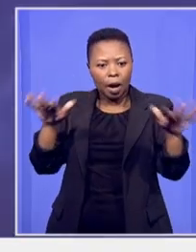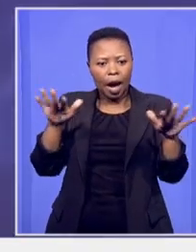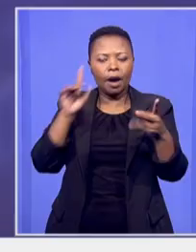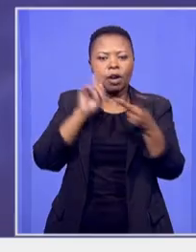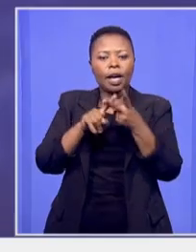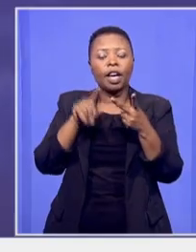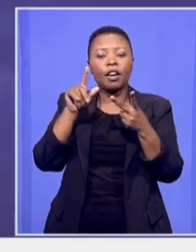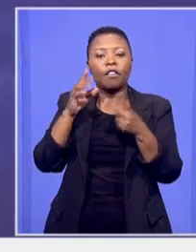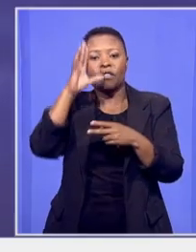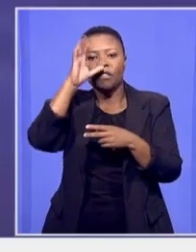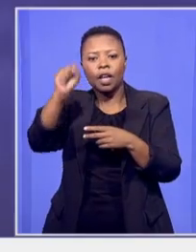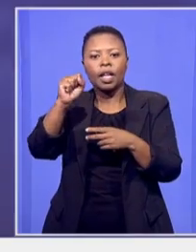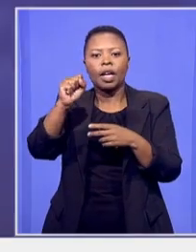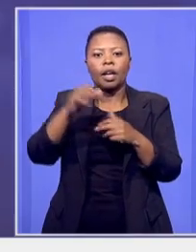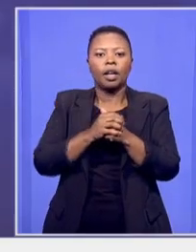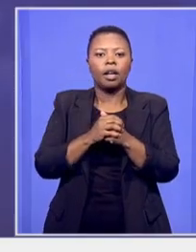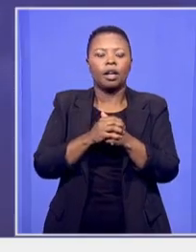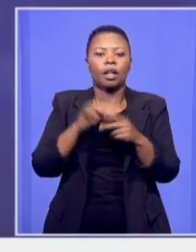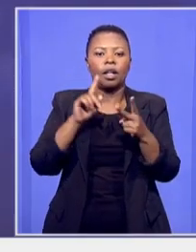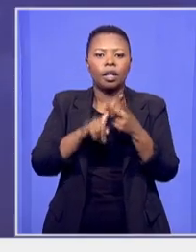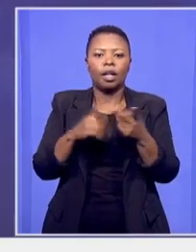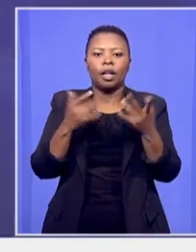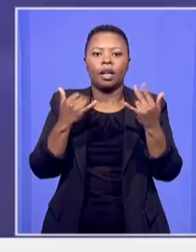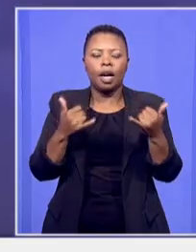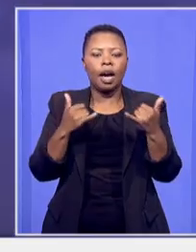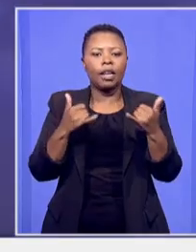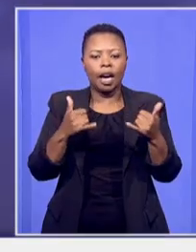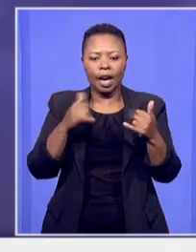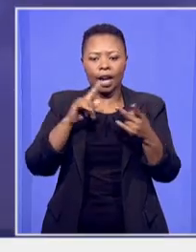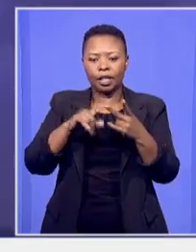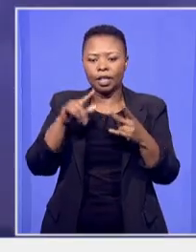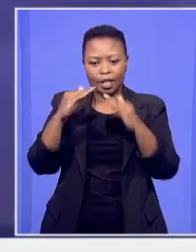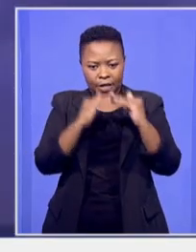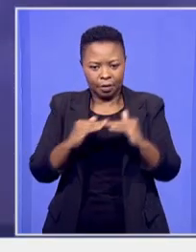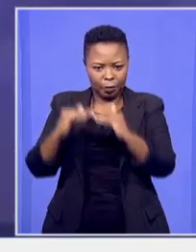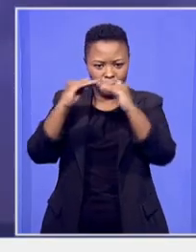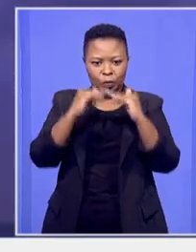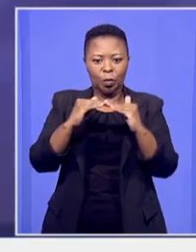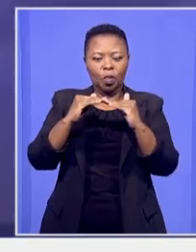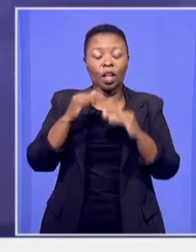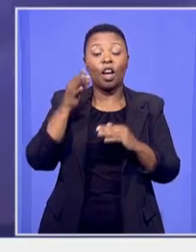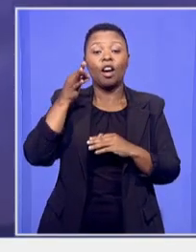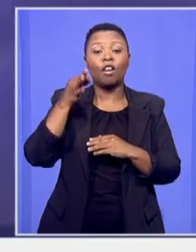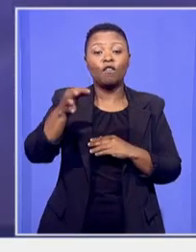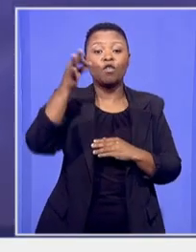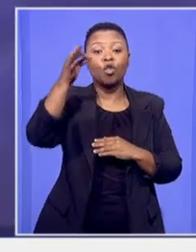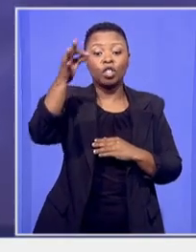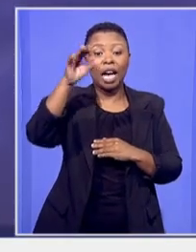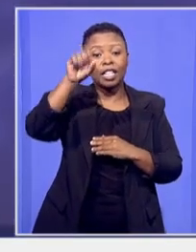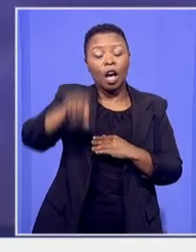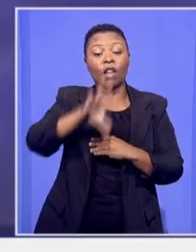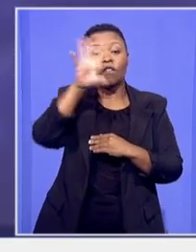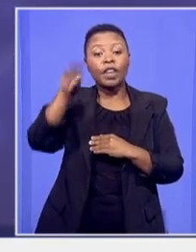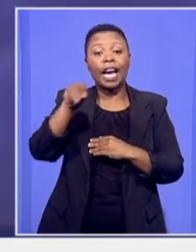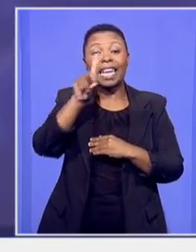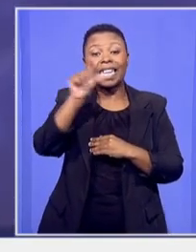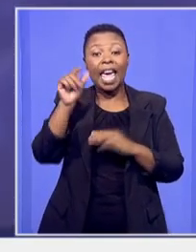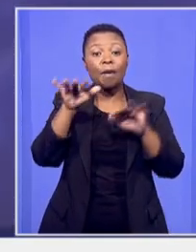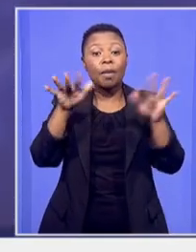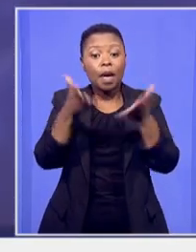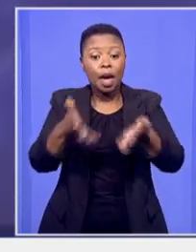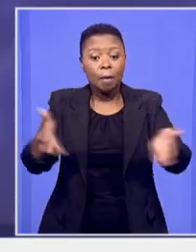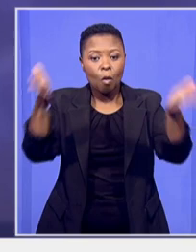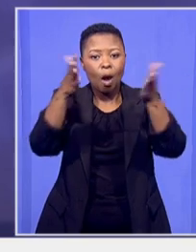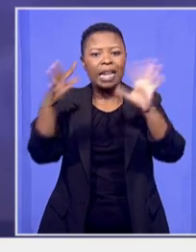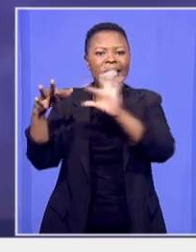faith in the political system and in our democracy the future of South Africa Democrats is intricately